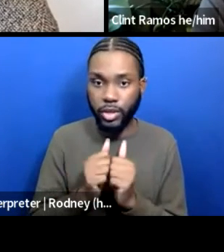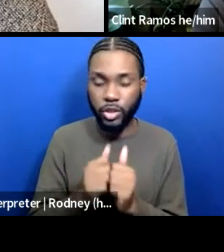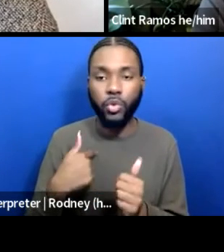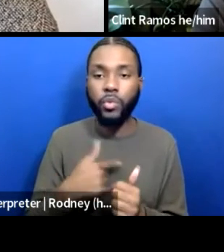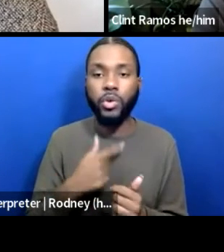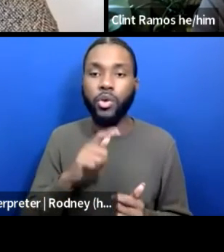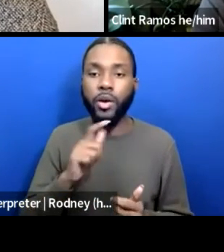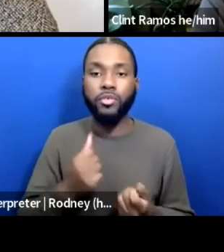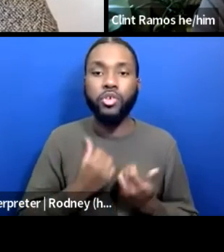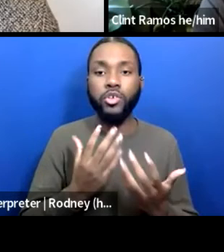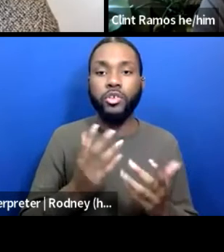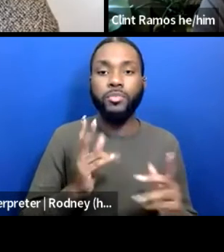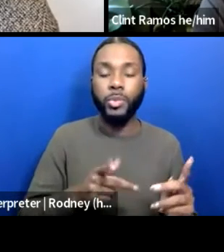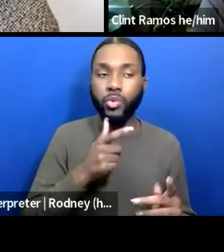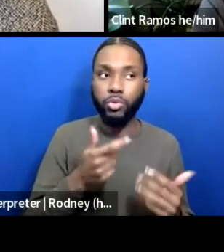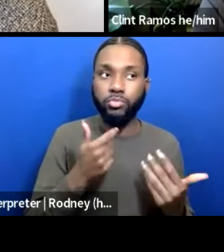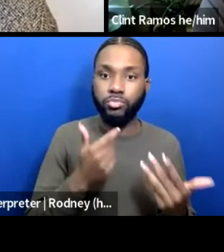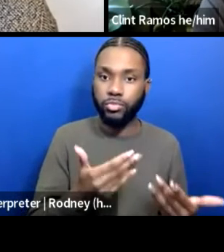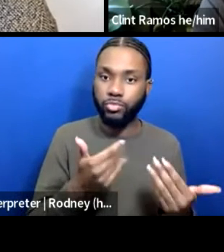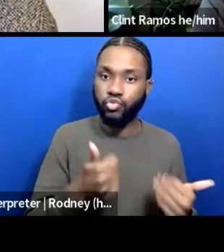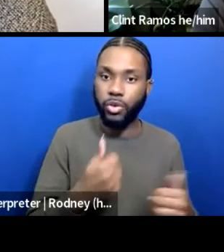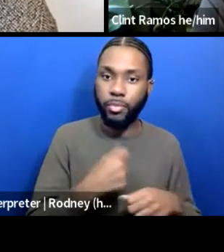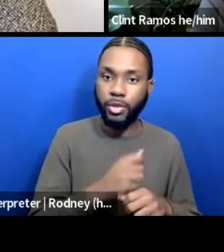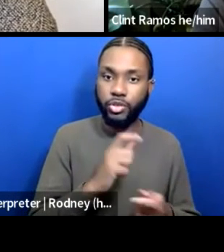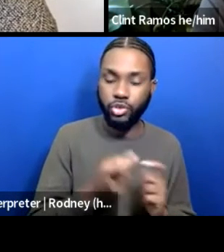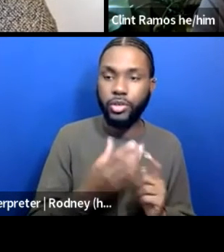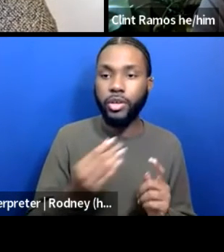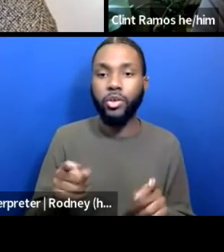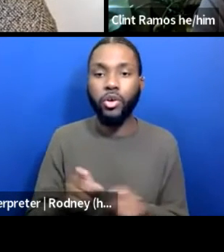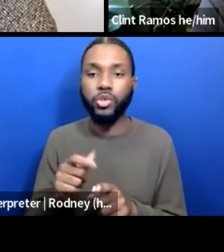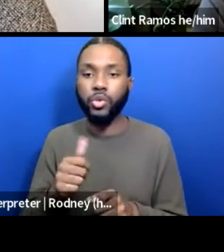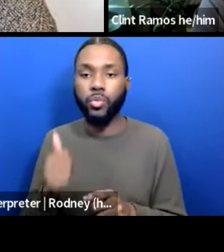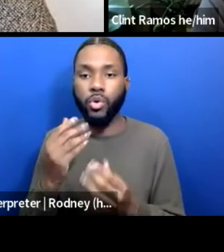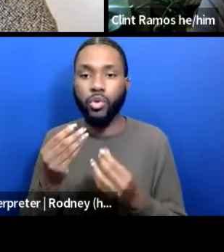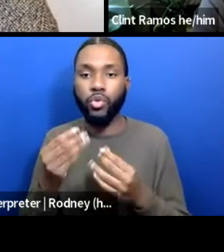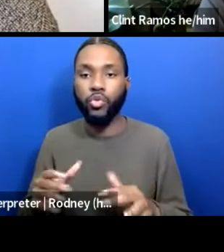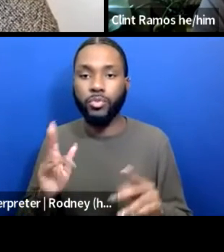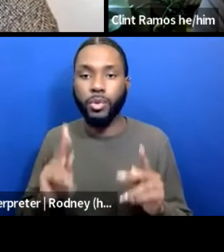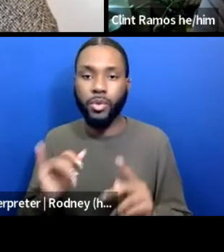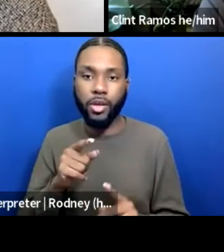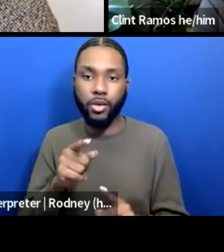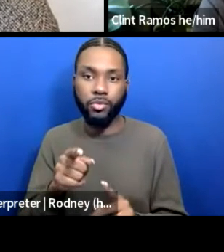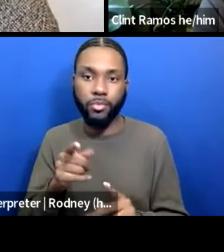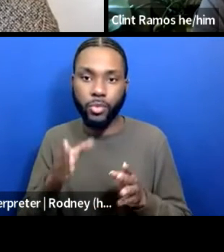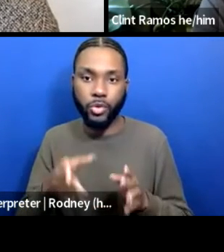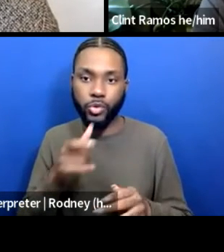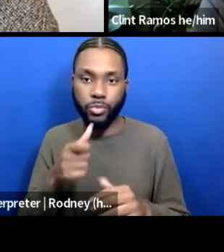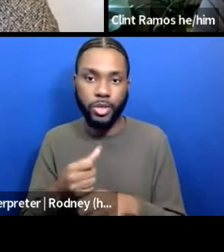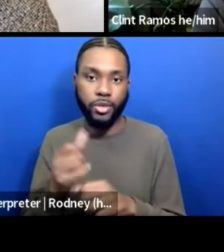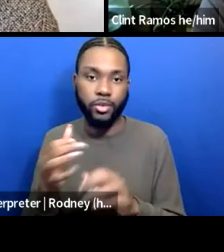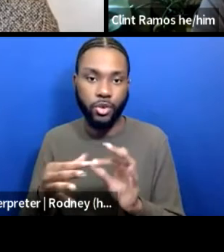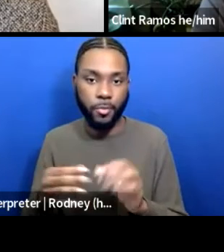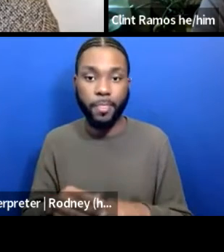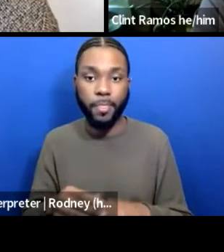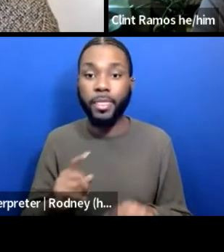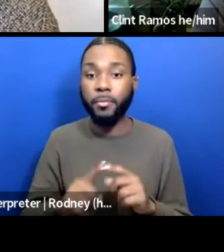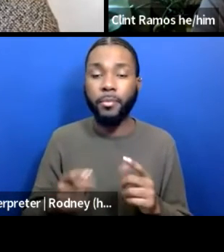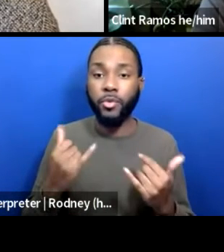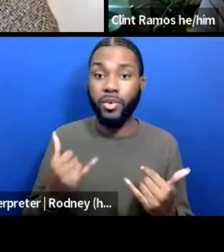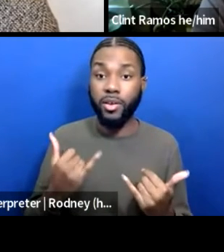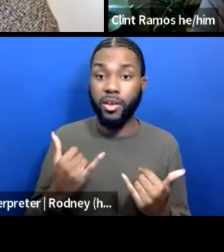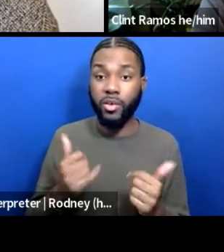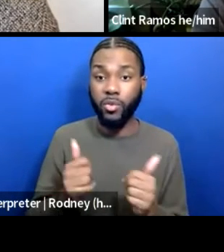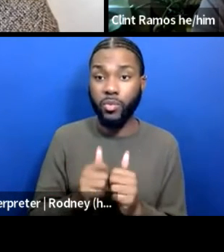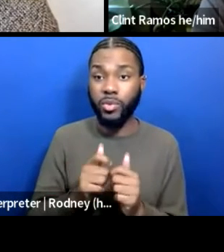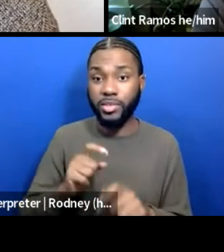and we wouldn't lose the people who are asking this question on Facebook. So, yeah, what is your response when someone comes to you? He in this present moment, in